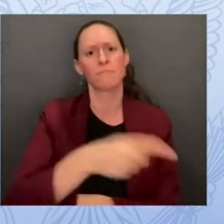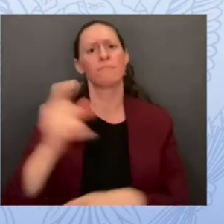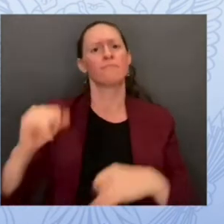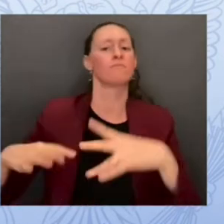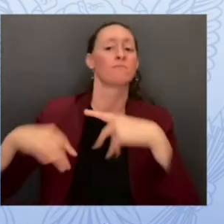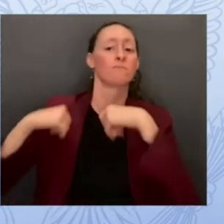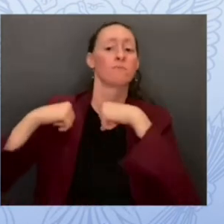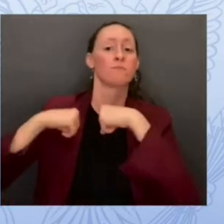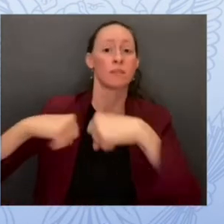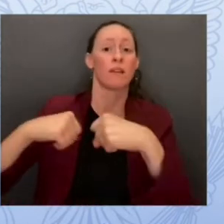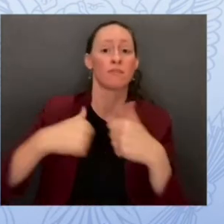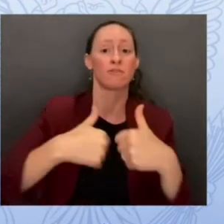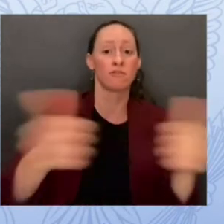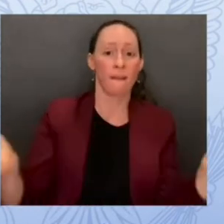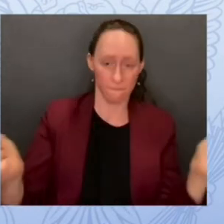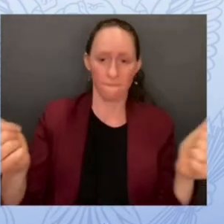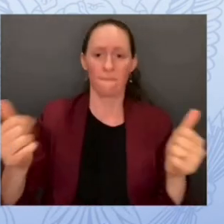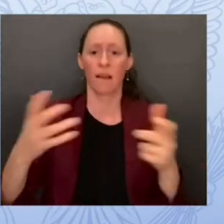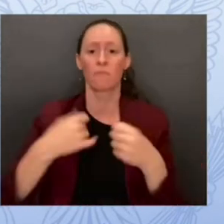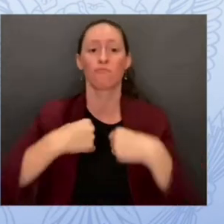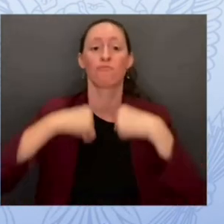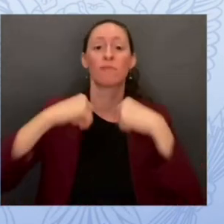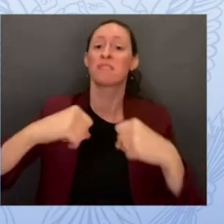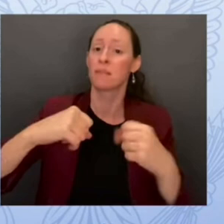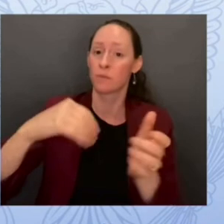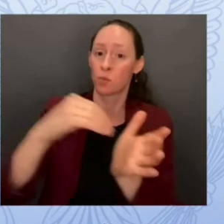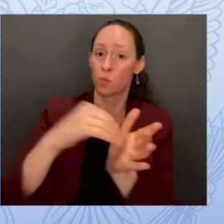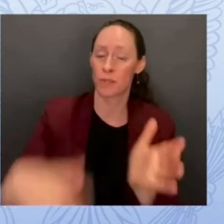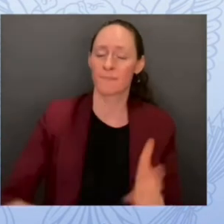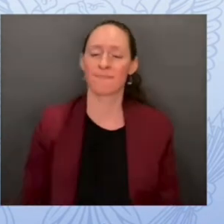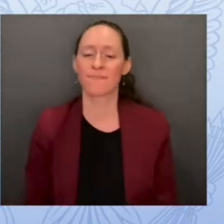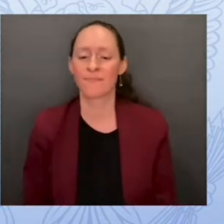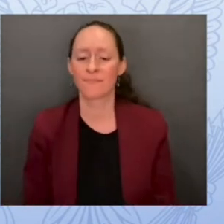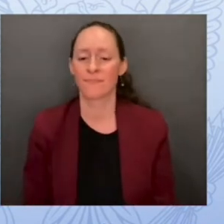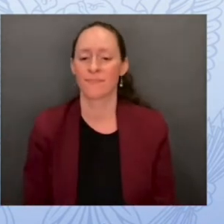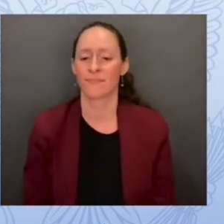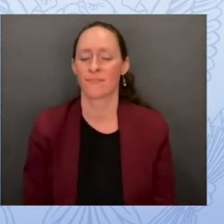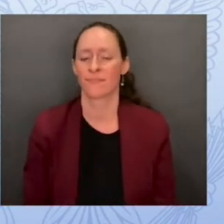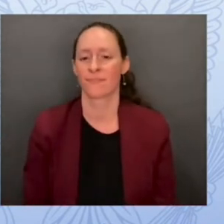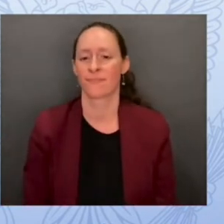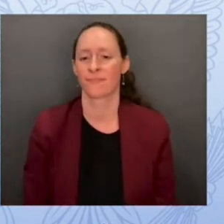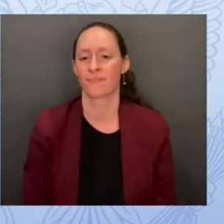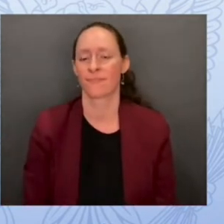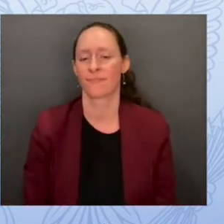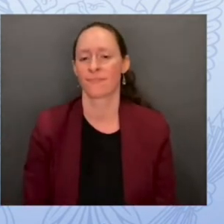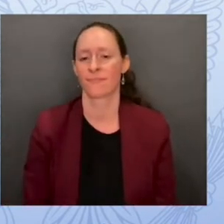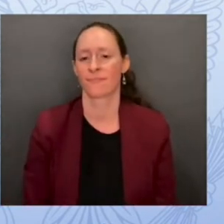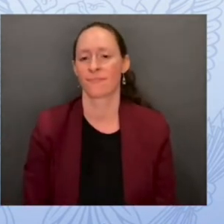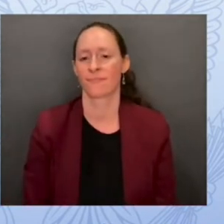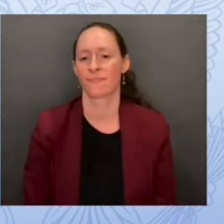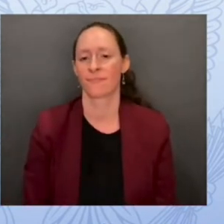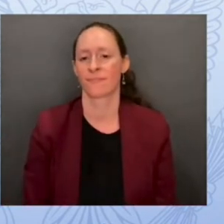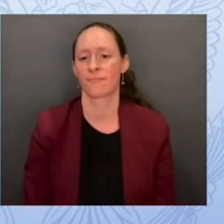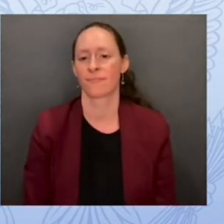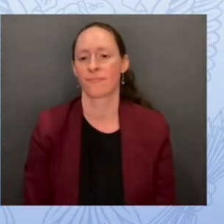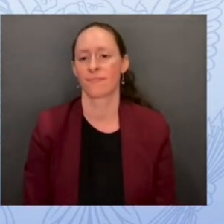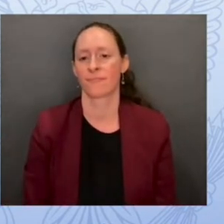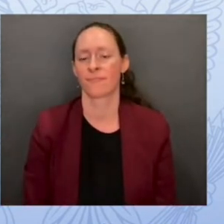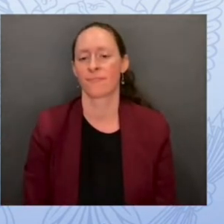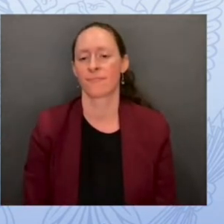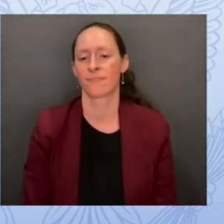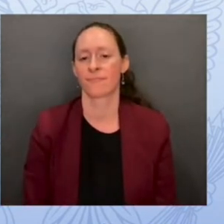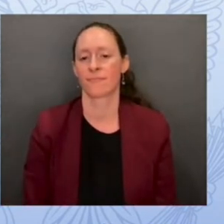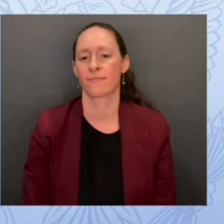their students. Earlier this year, we released, through CISA, our Cybersecurity and Infrastructure Security